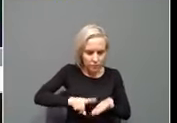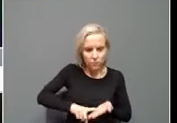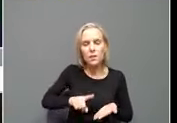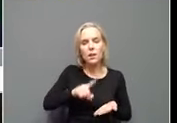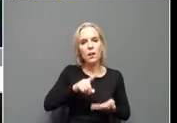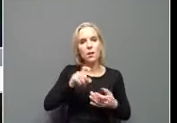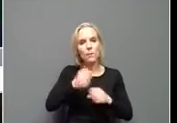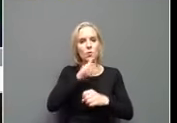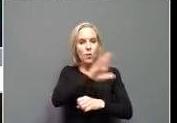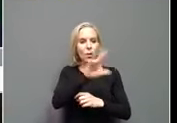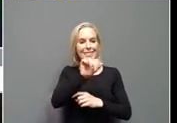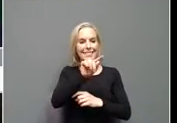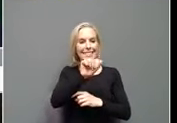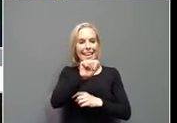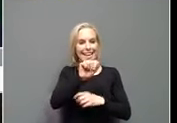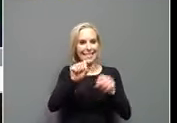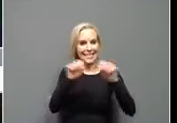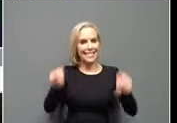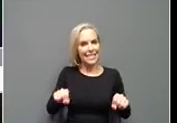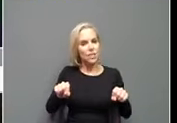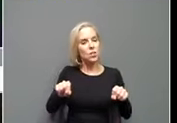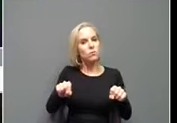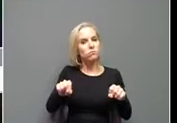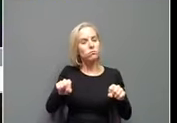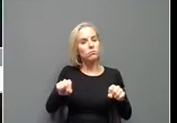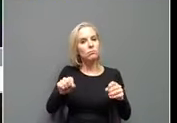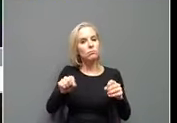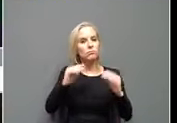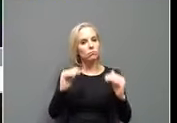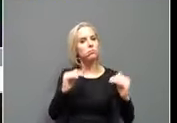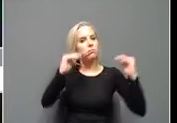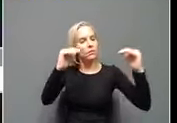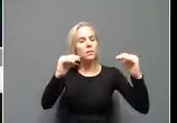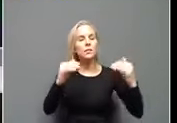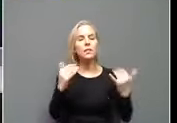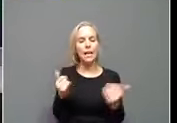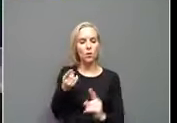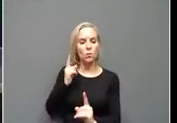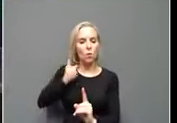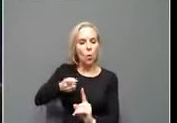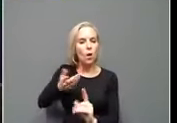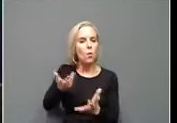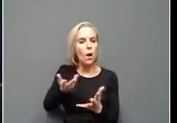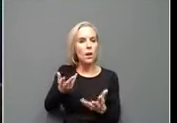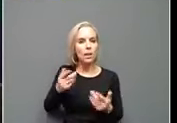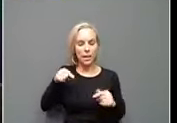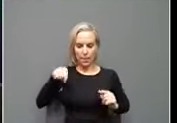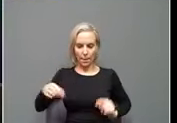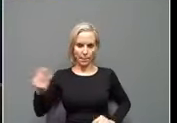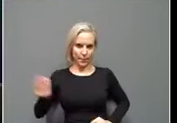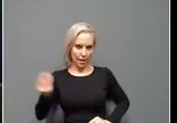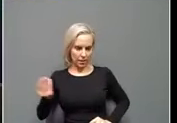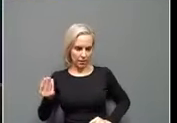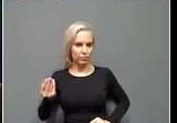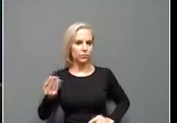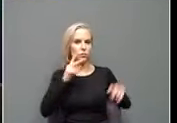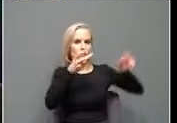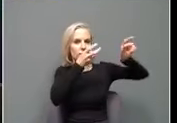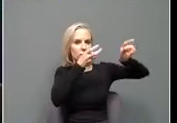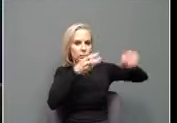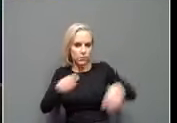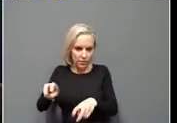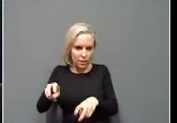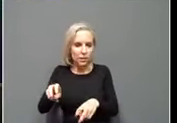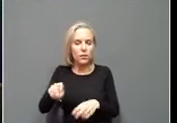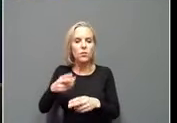and we're grateful for that. We are now at the point where we'll change on Monday to using vaccines.gov.